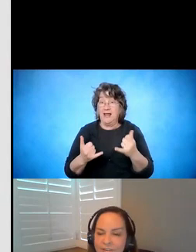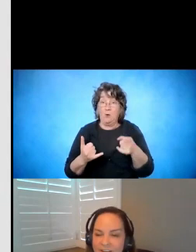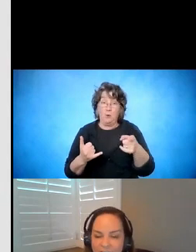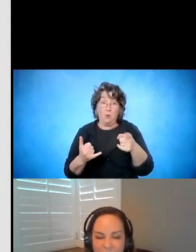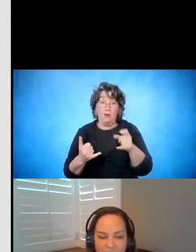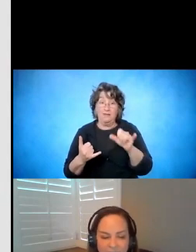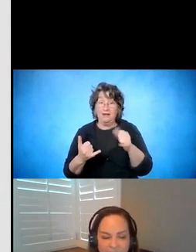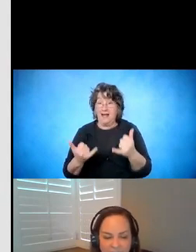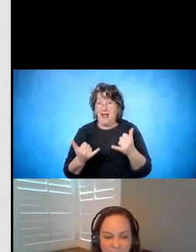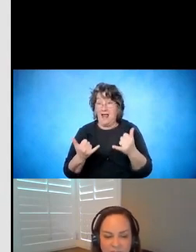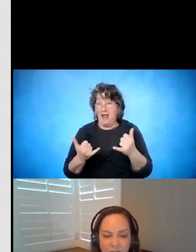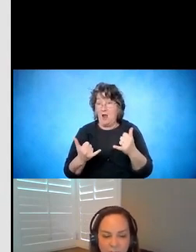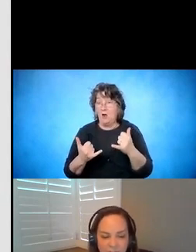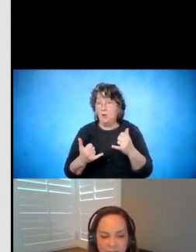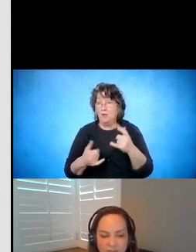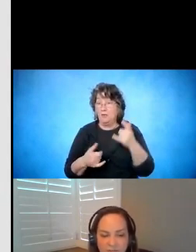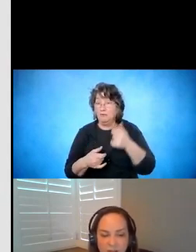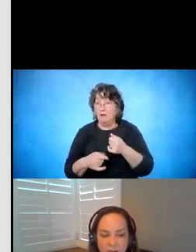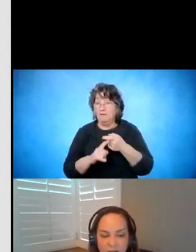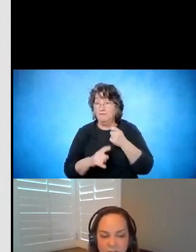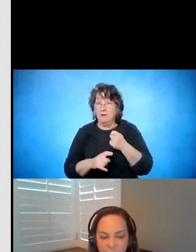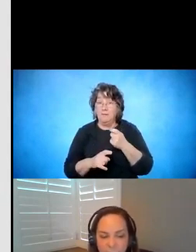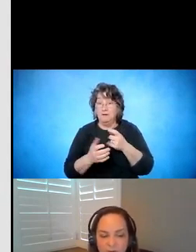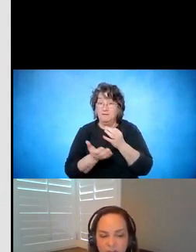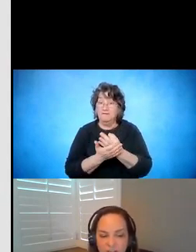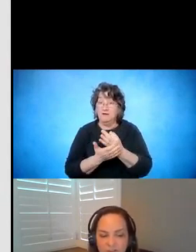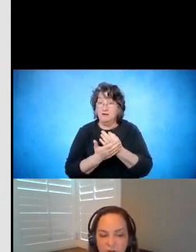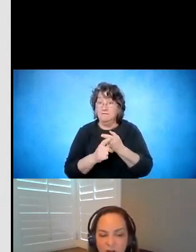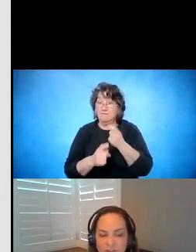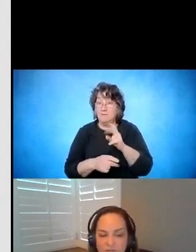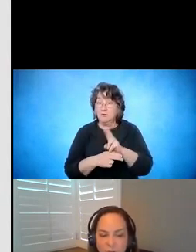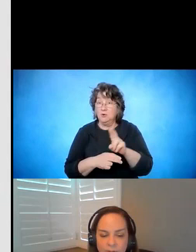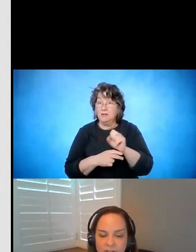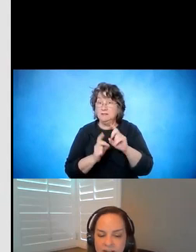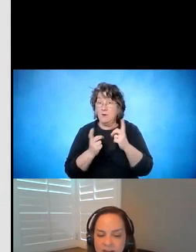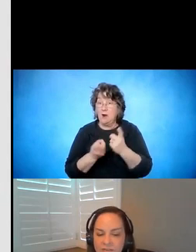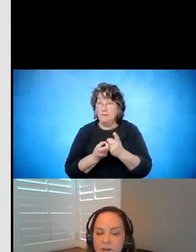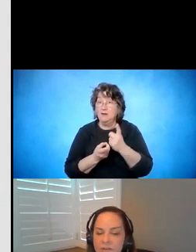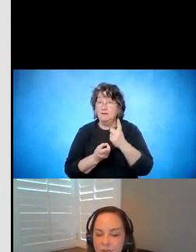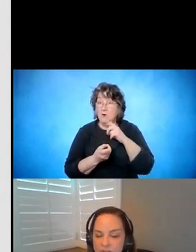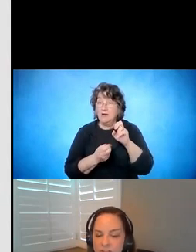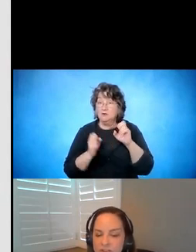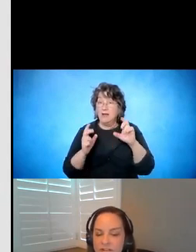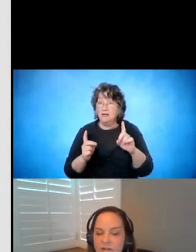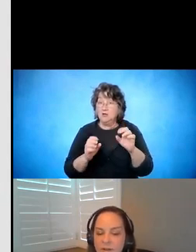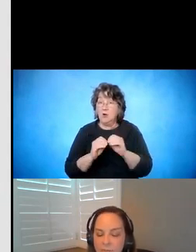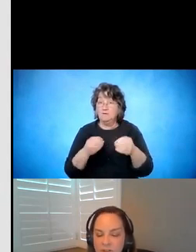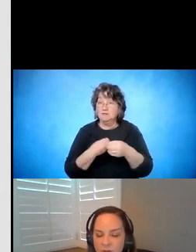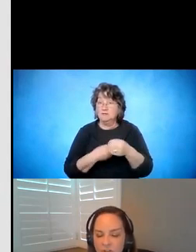Career Innovations Grant. And it was funded by the U.S. Department of Education, Office of Rehabilitative Services